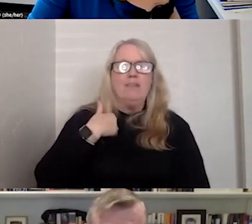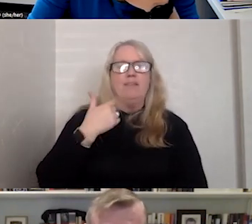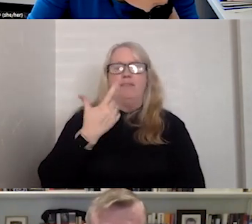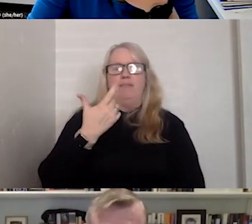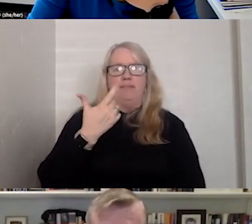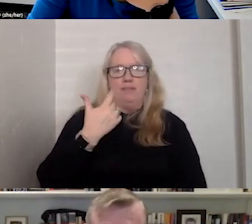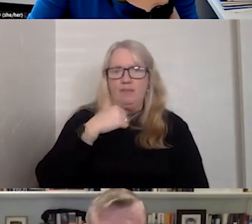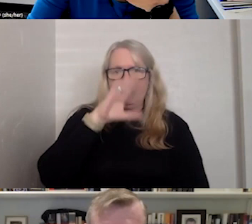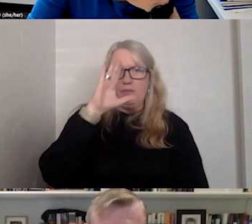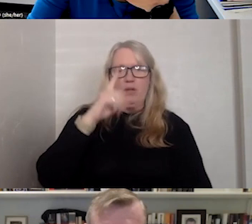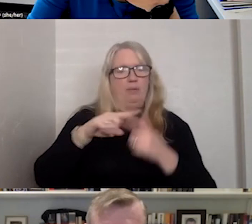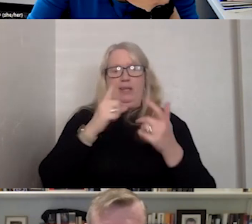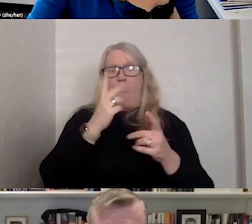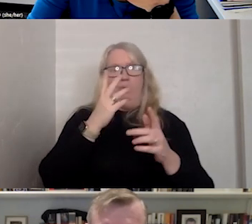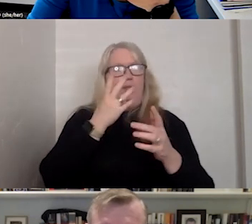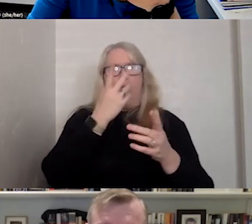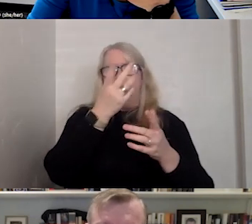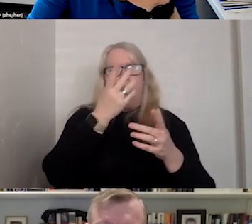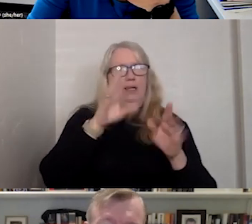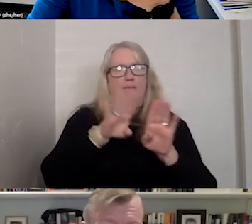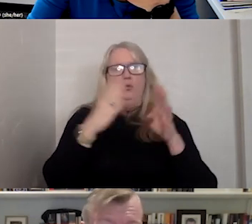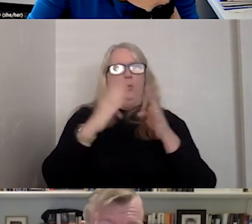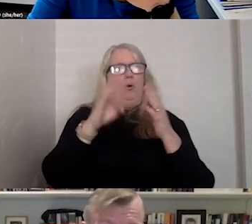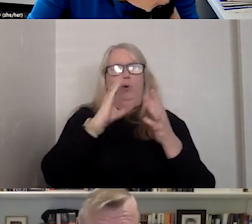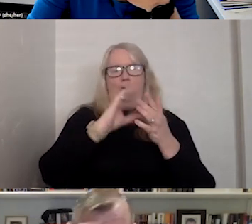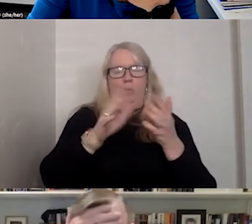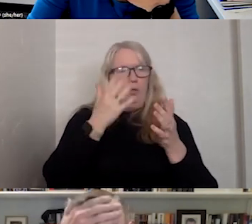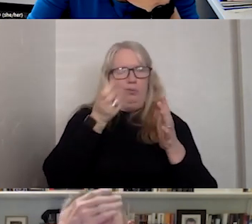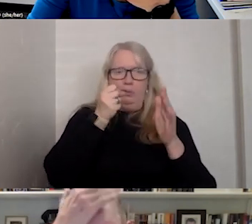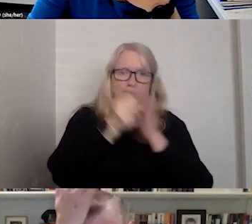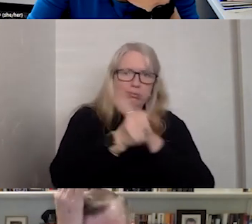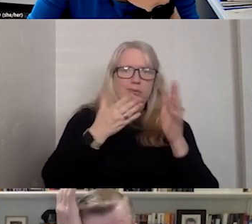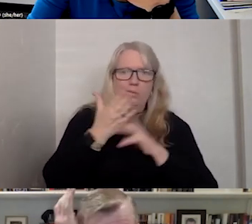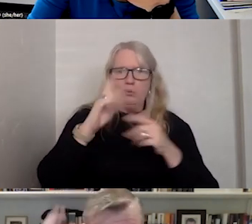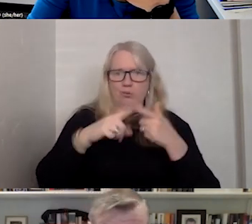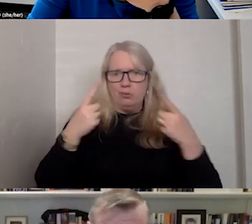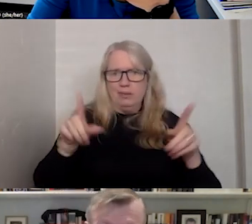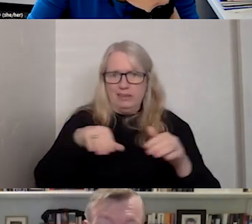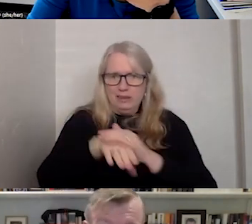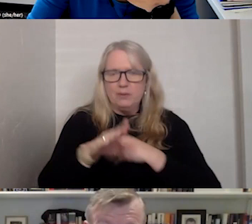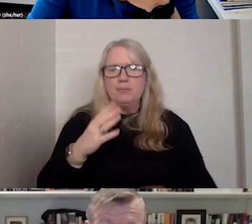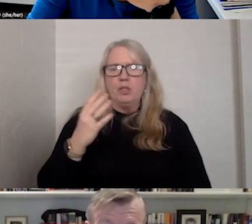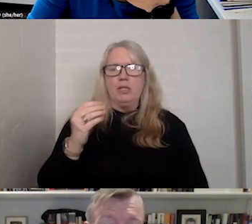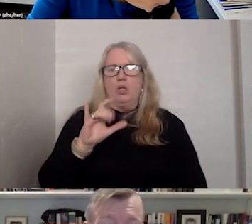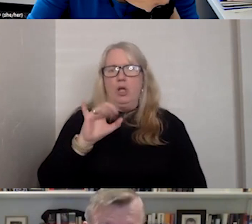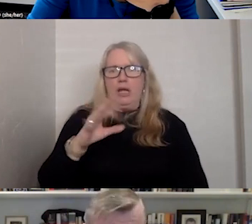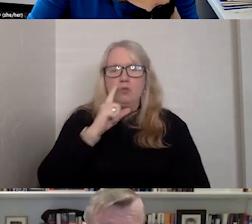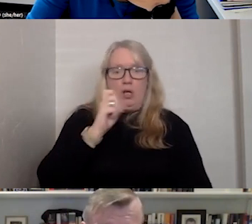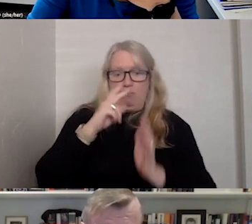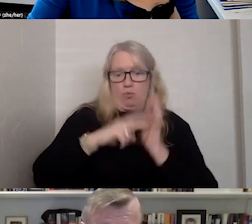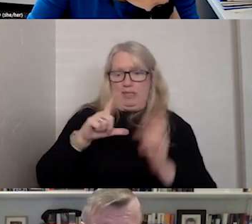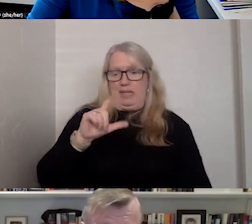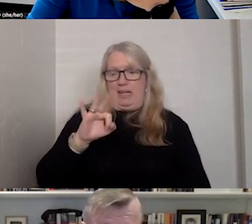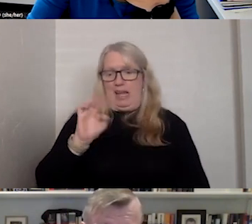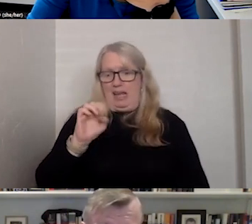they'll literally kick the door down and into the premises. We're very interventionist. Lifeline Australia is an interventionist service. So if you're ringing Lifeline and we